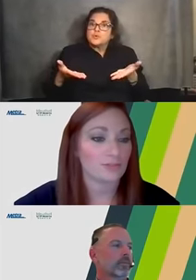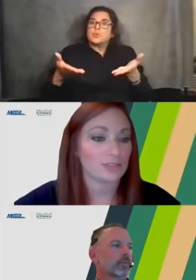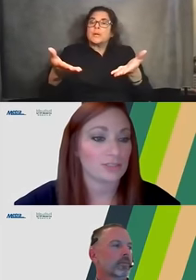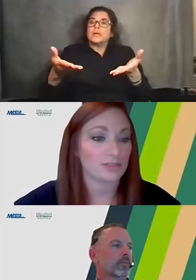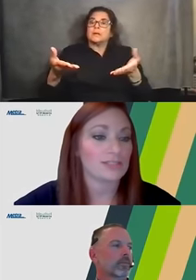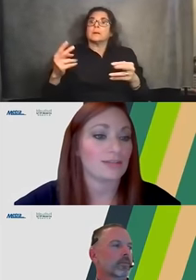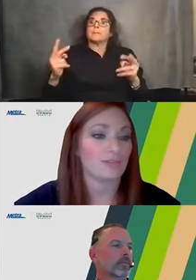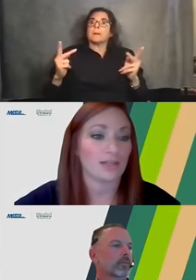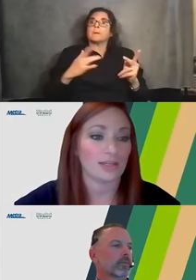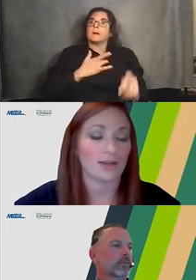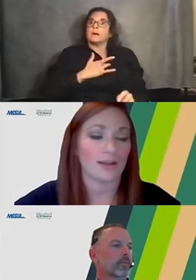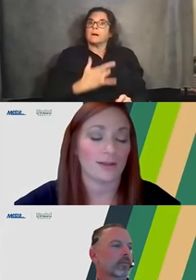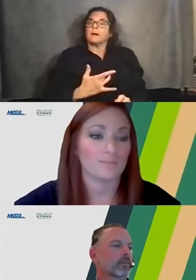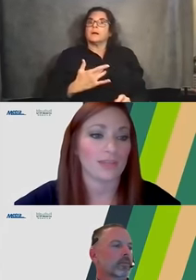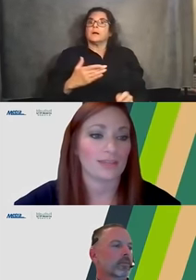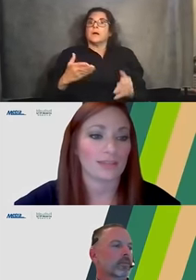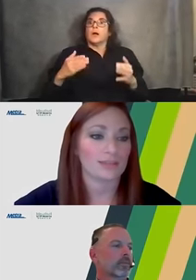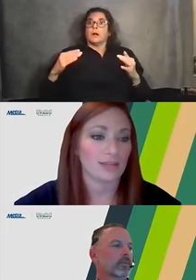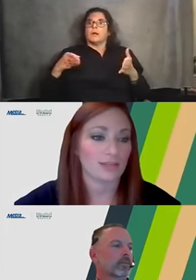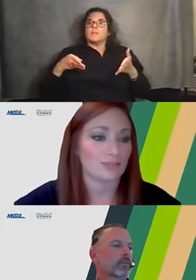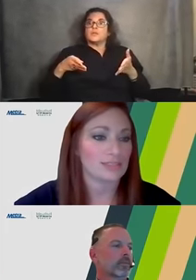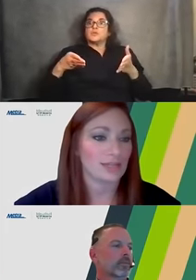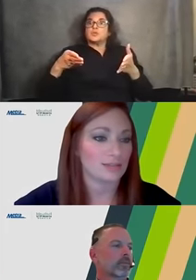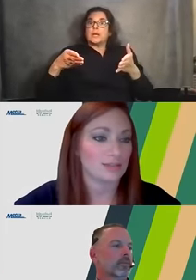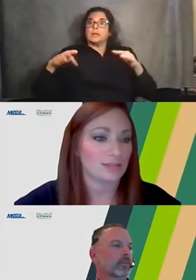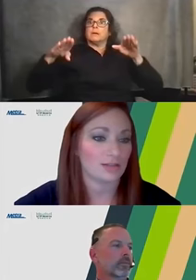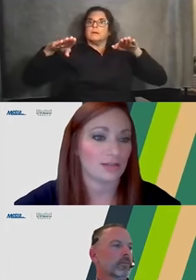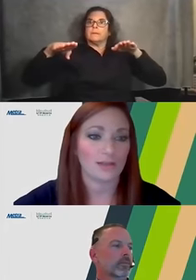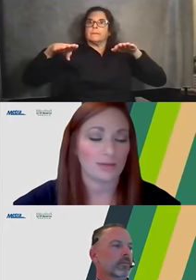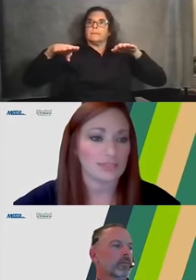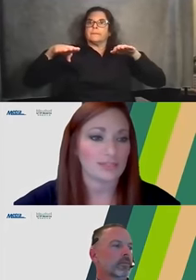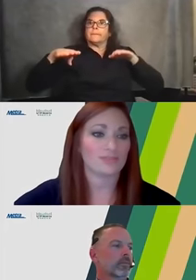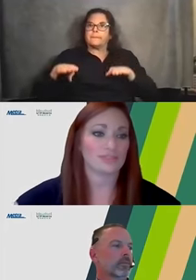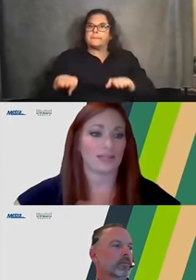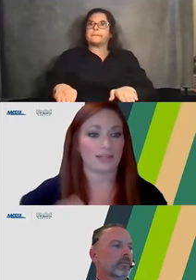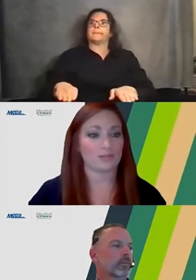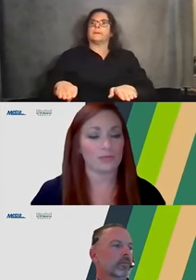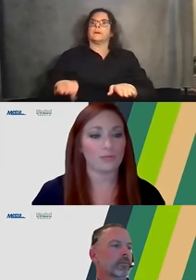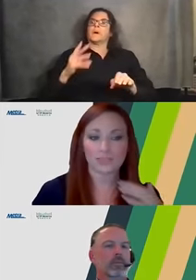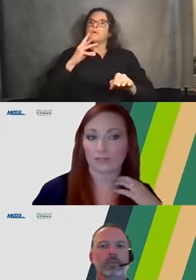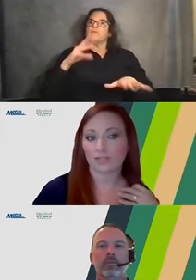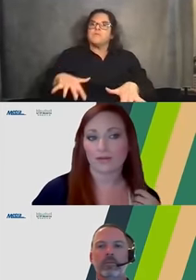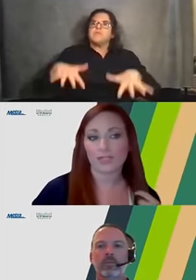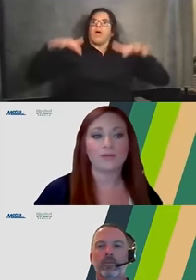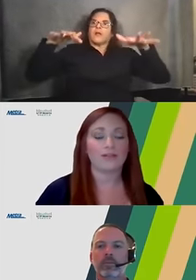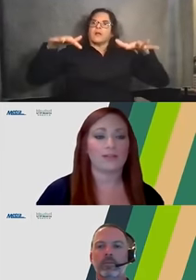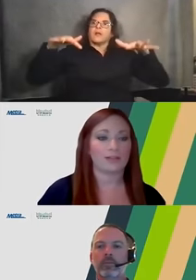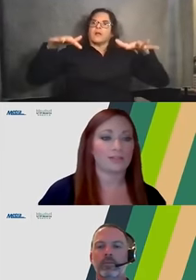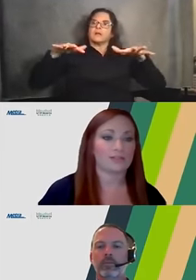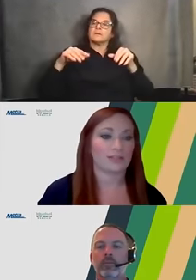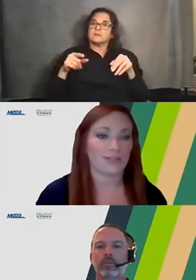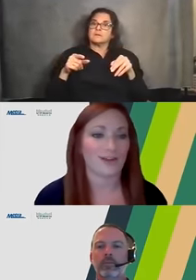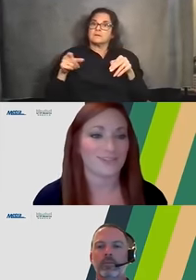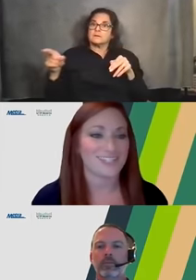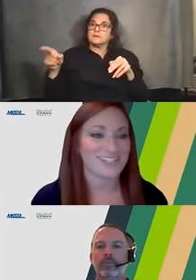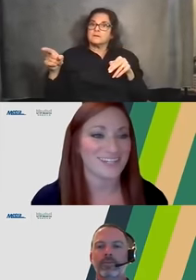the lowering of the streets and flooding. I think this kind of is answered by Steve saying that it'll be pointed in the right direction, but I'll let